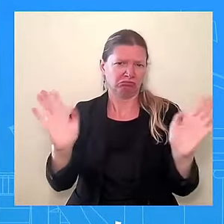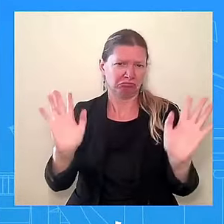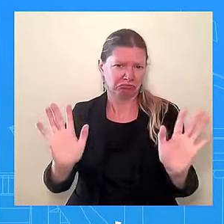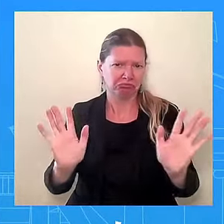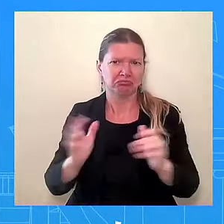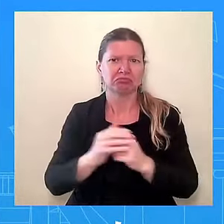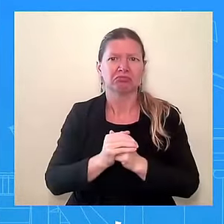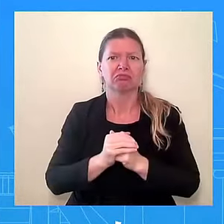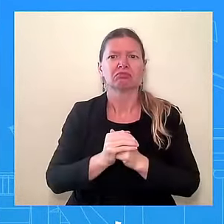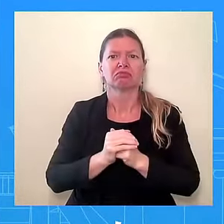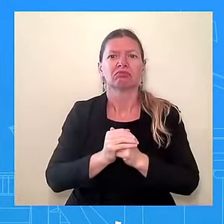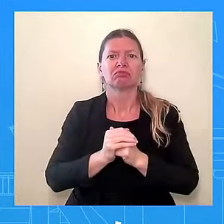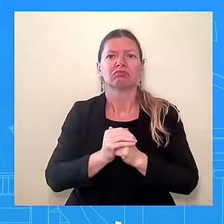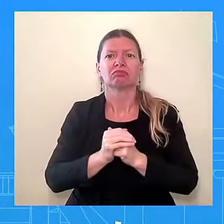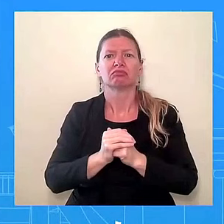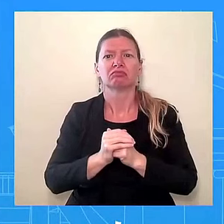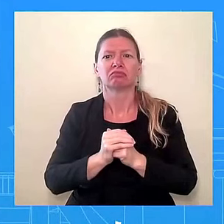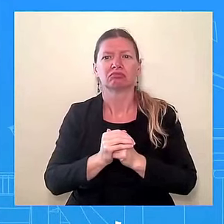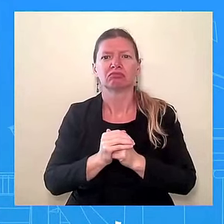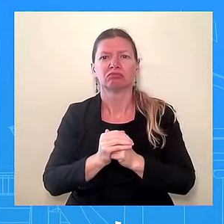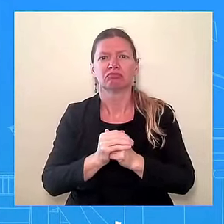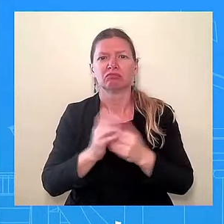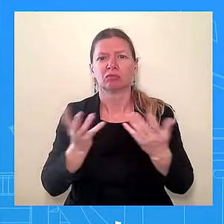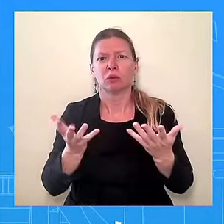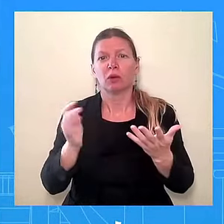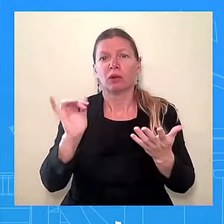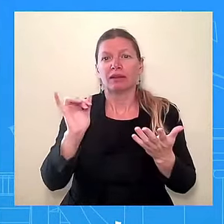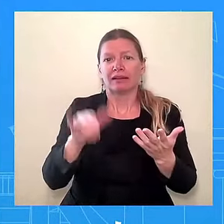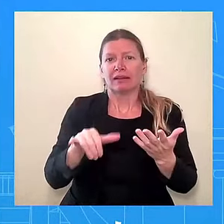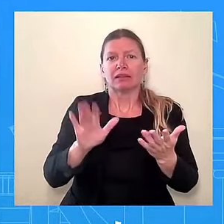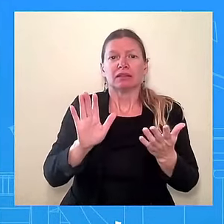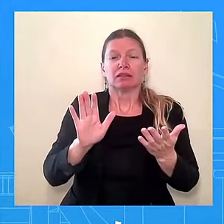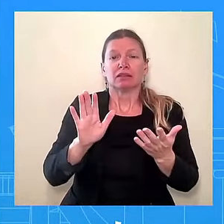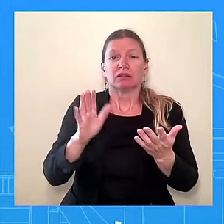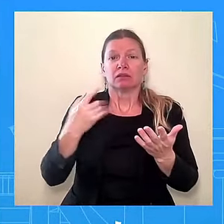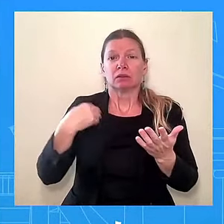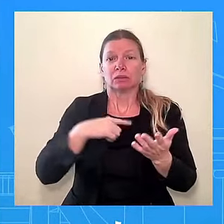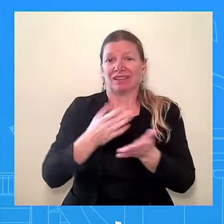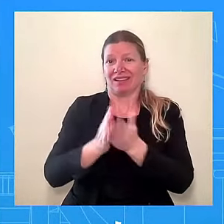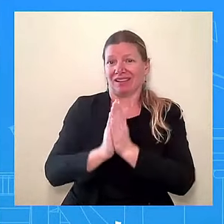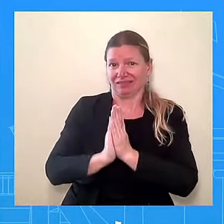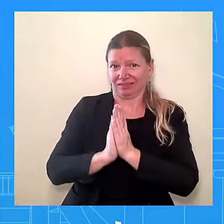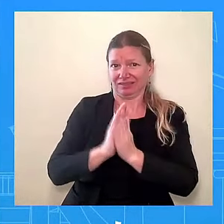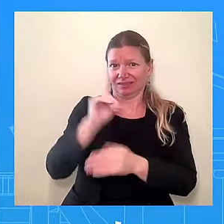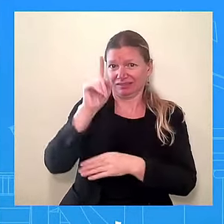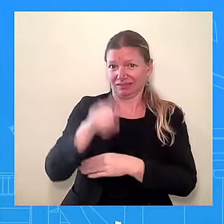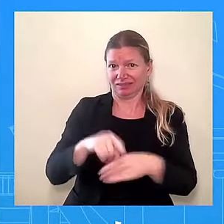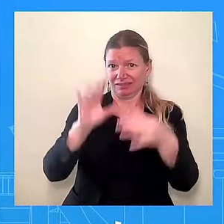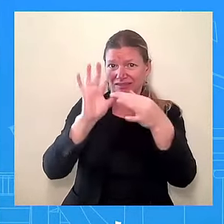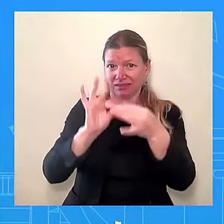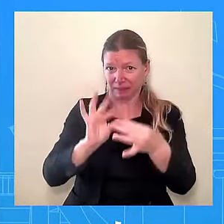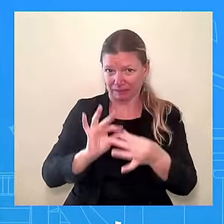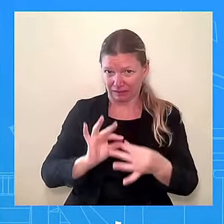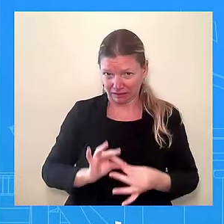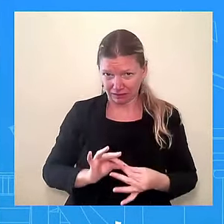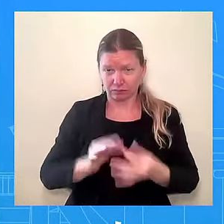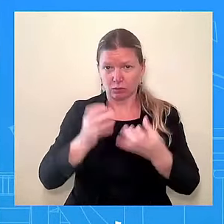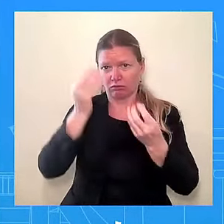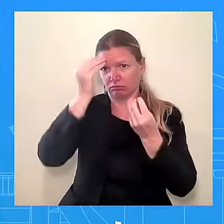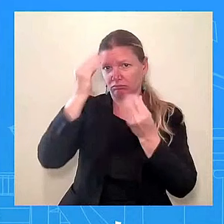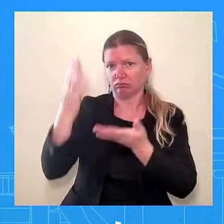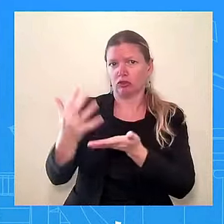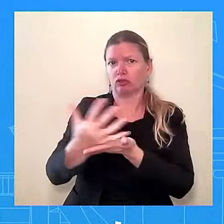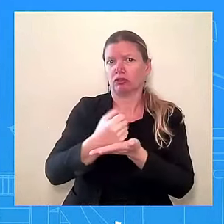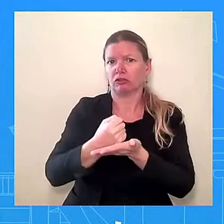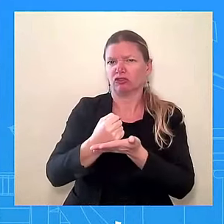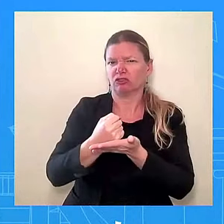What I would say is this. The reason we asked for these comments was we want to inform the Treasury Department's guidance on the development of a new and exciting industry that